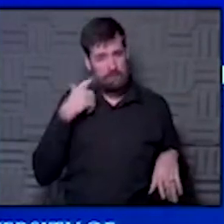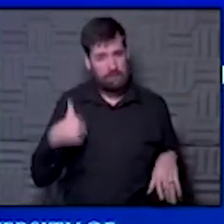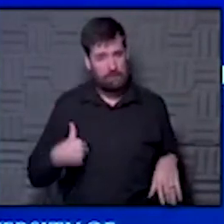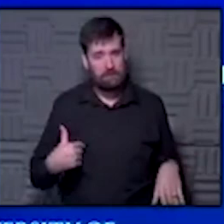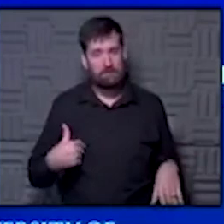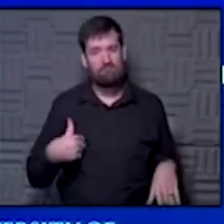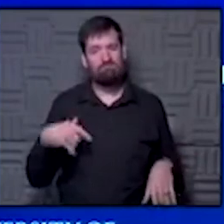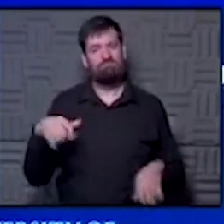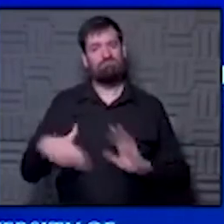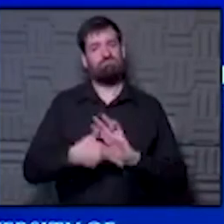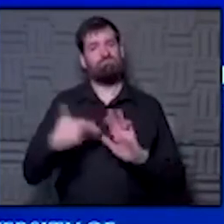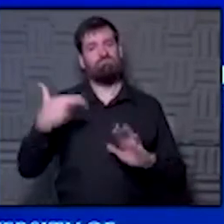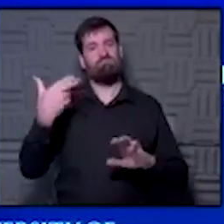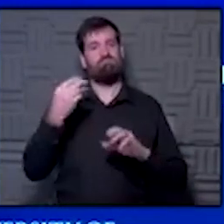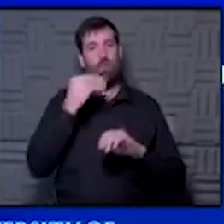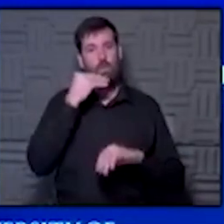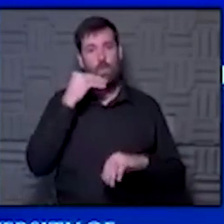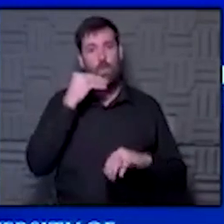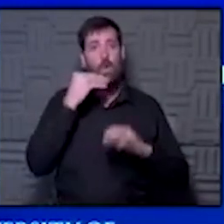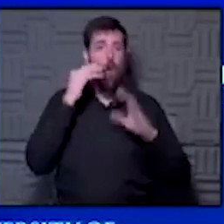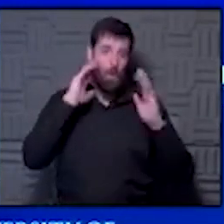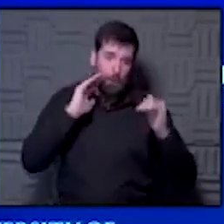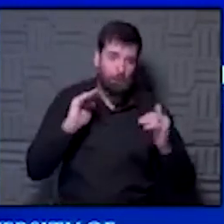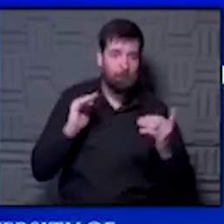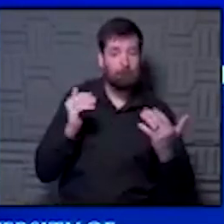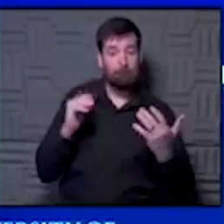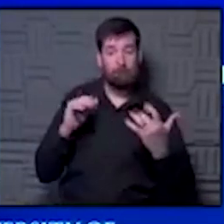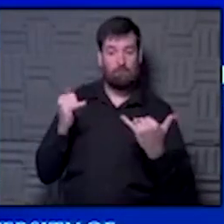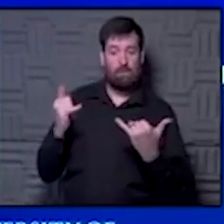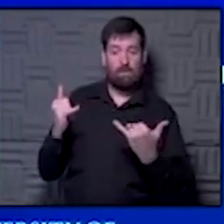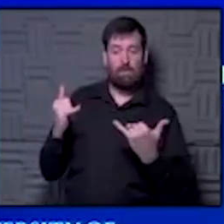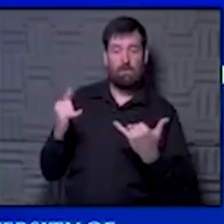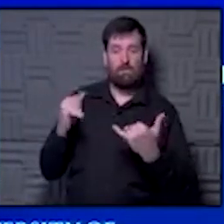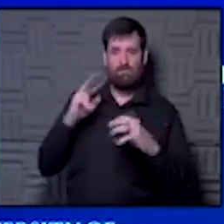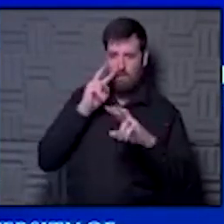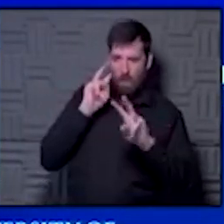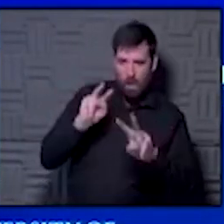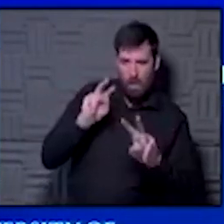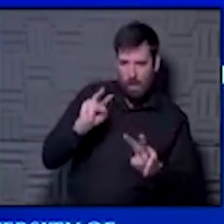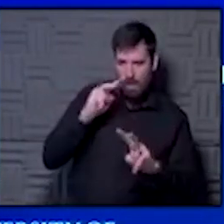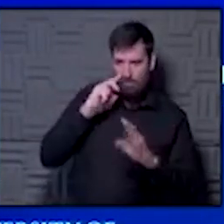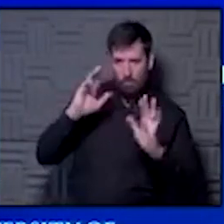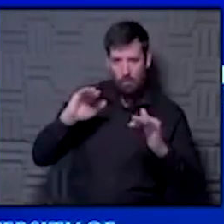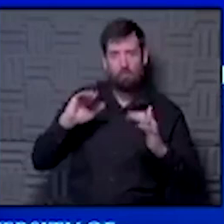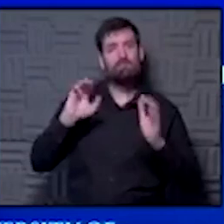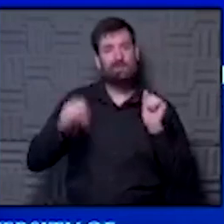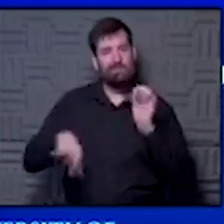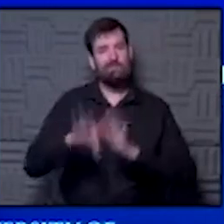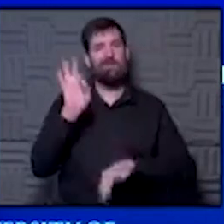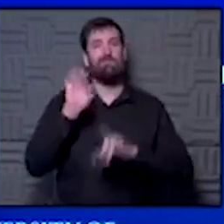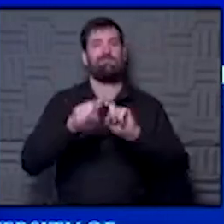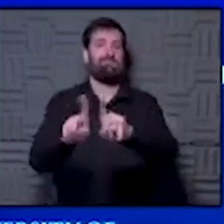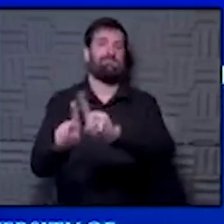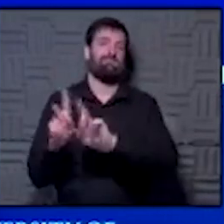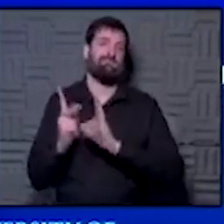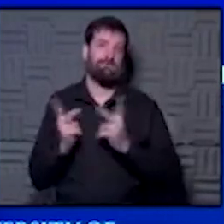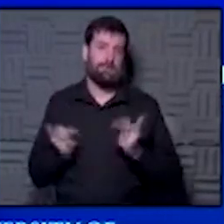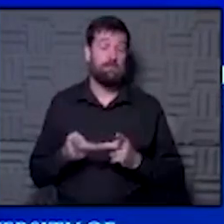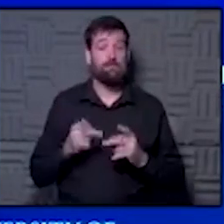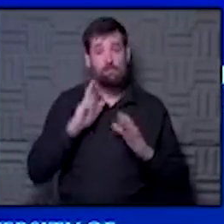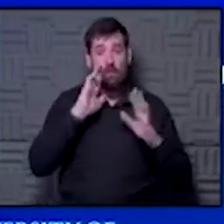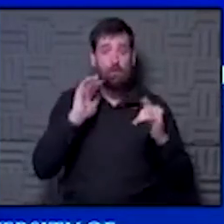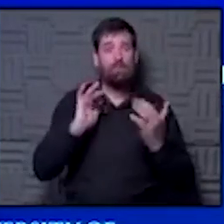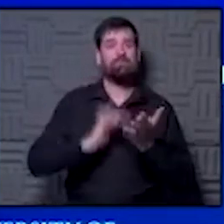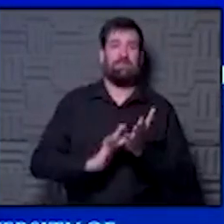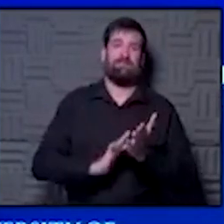that says hope. And what we have to look for in the midst of the pandemic is hope. And we can find it in many places. And I think hope is coming